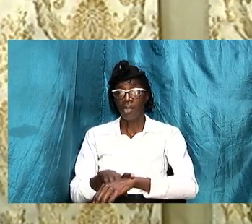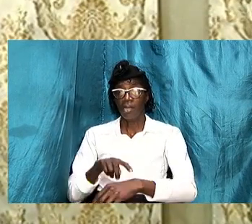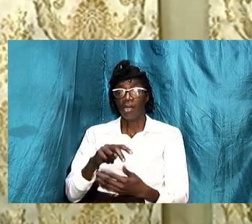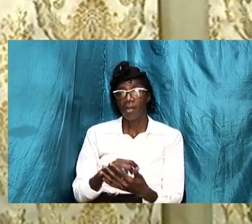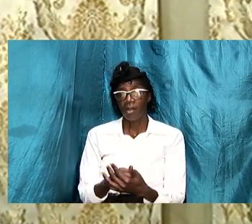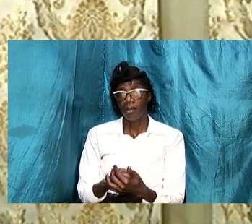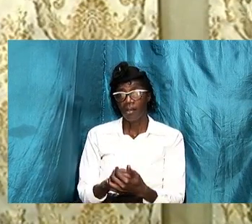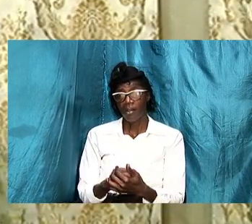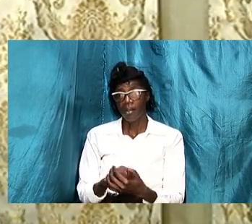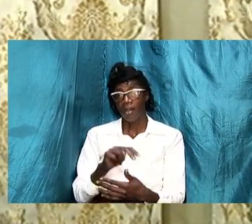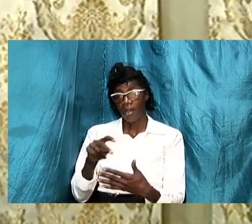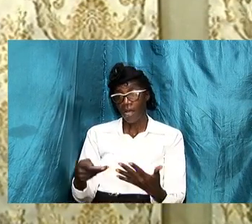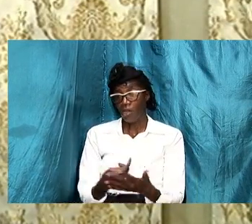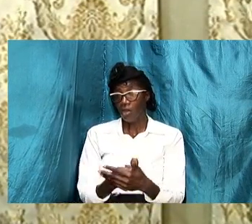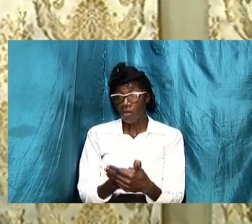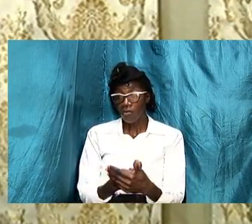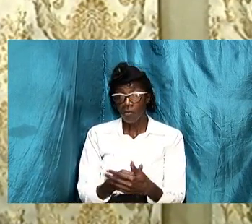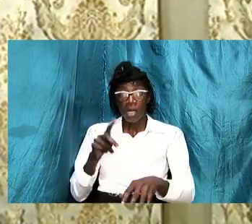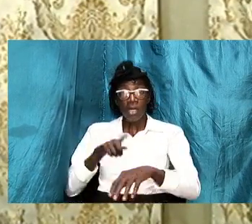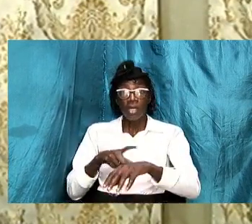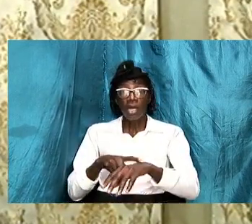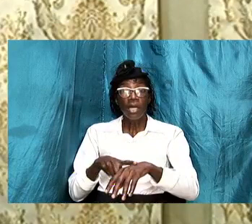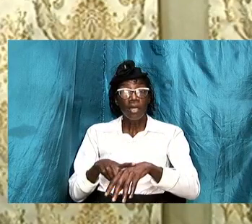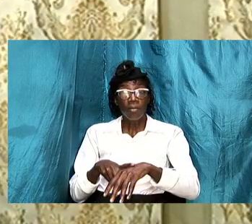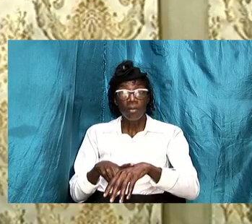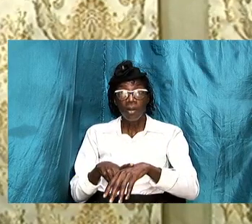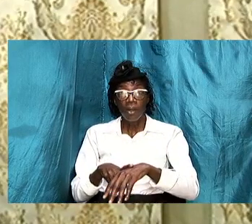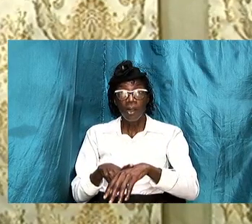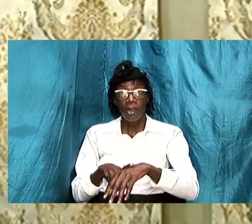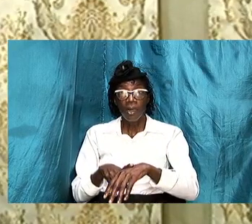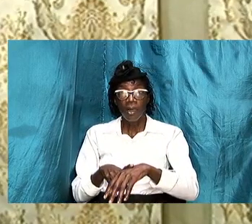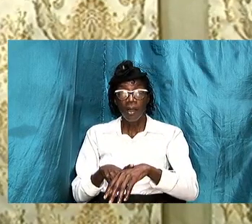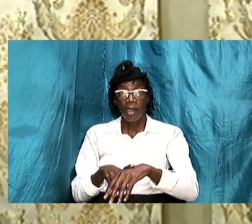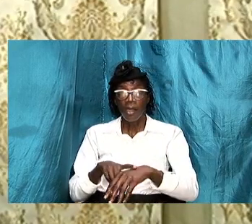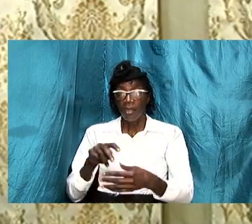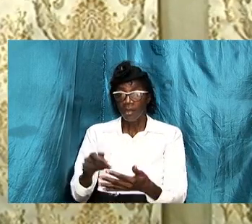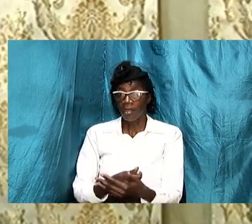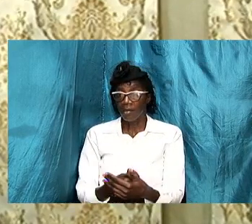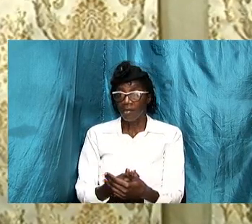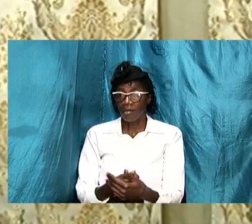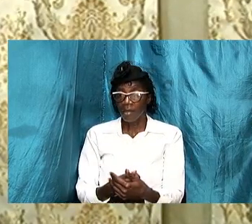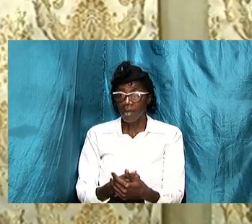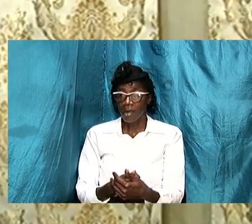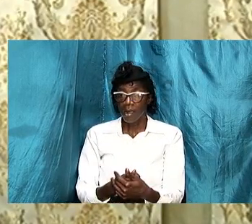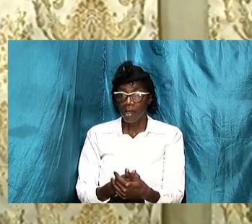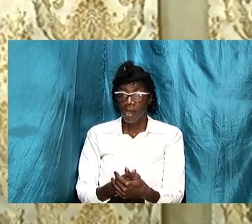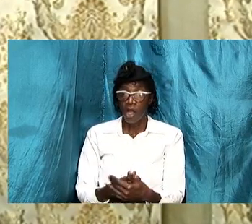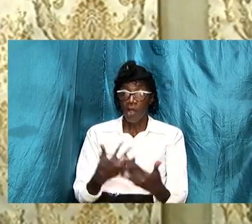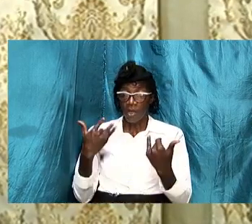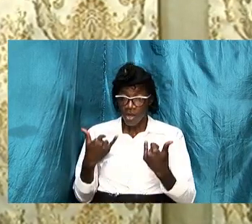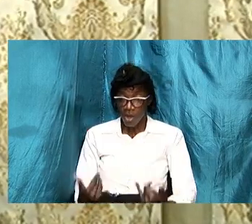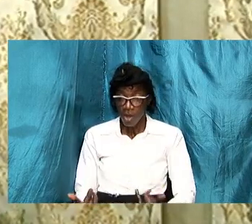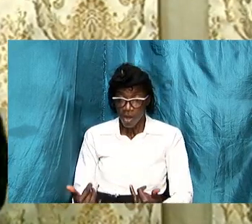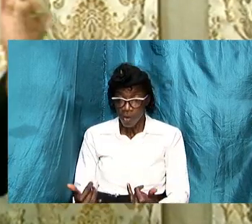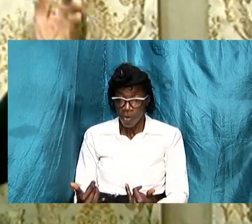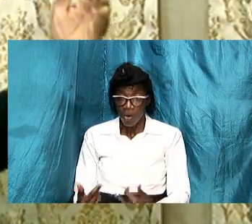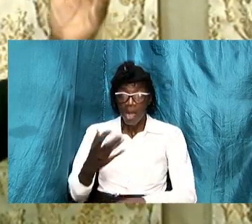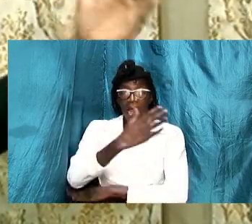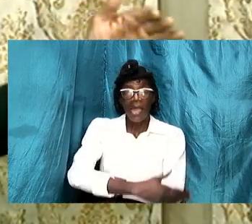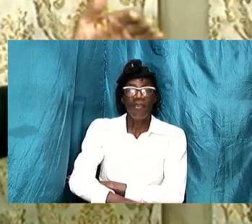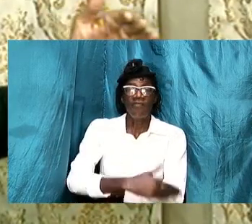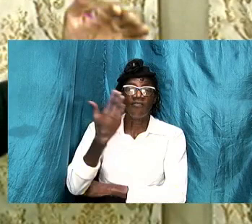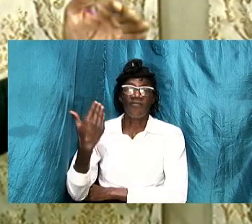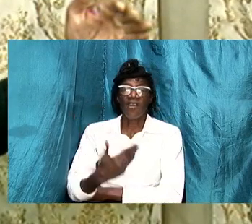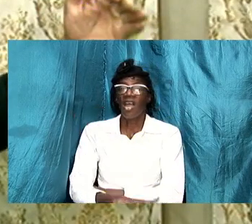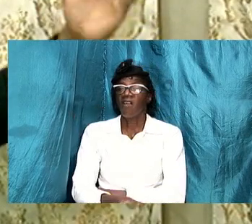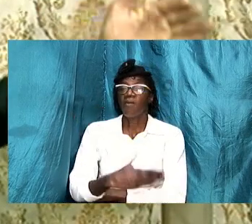a new dispensation this is the post-modern environment and so things that used